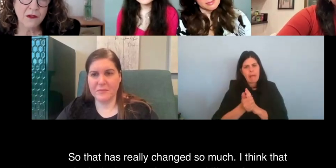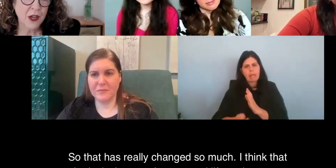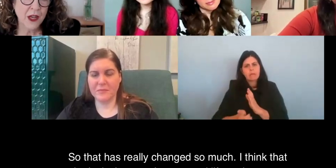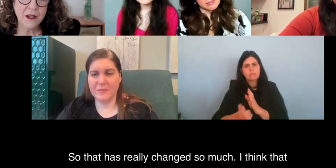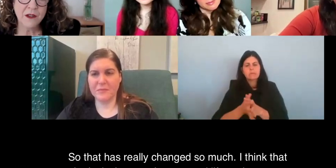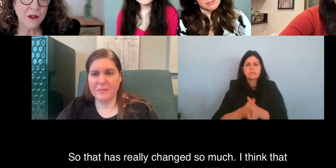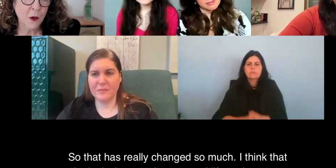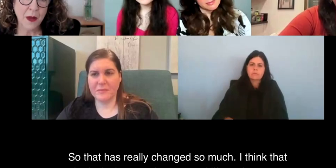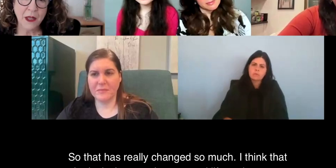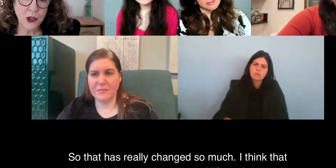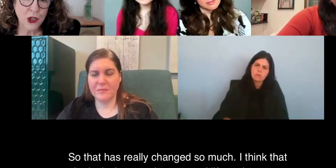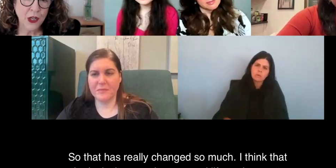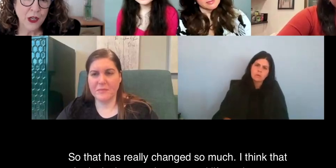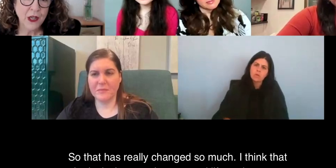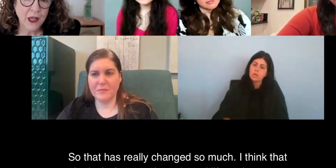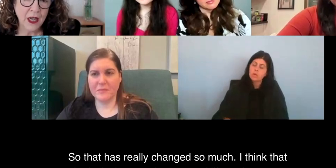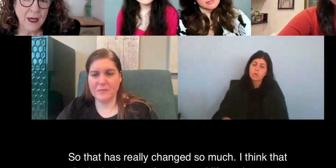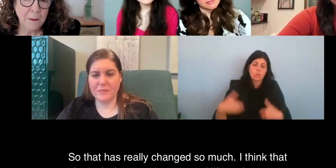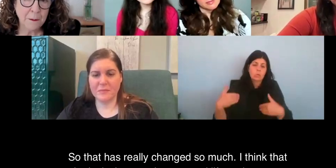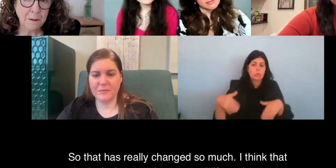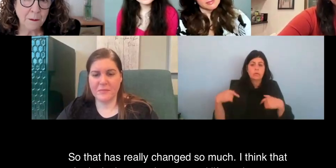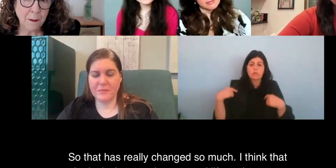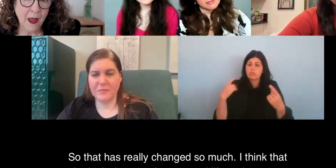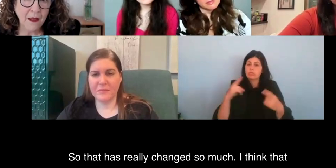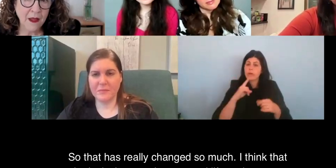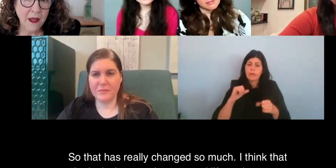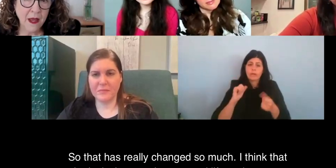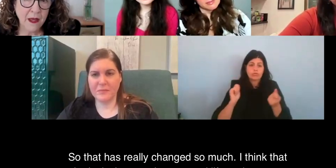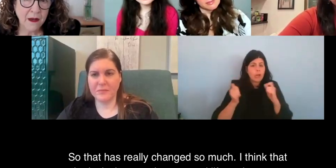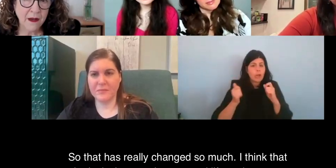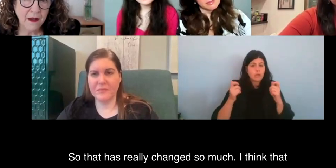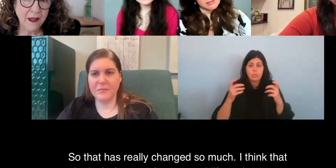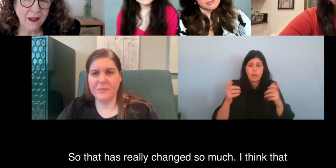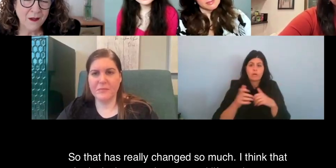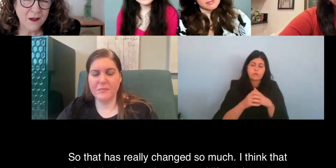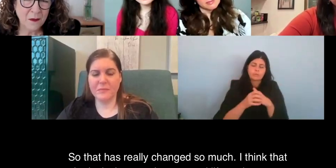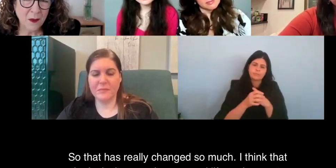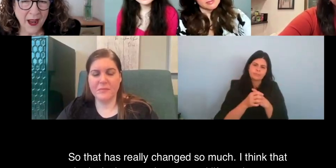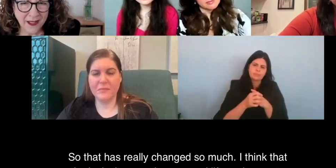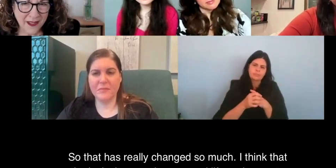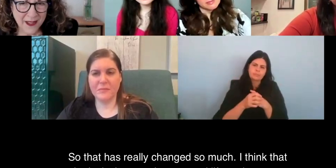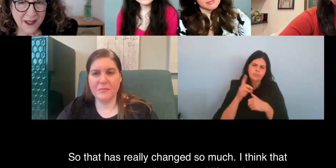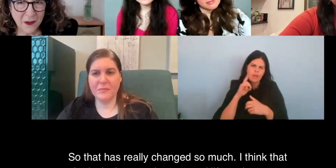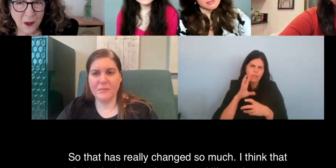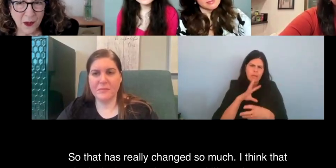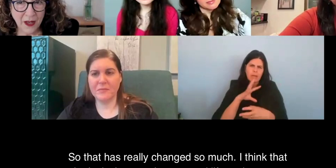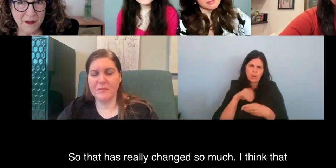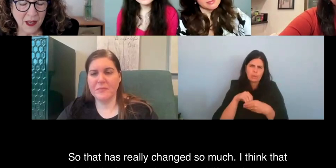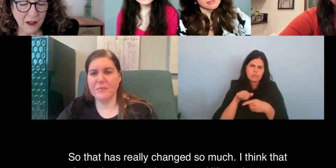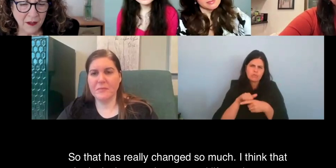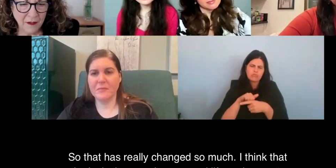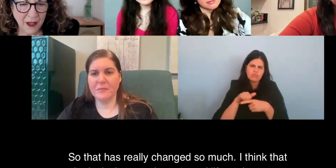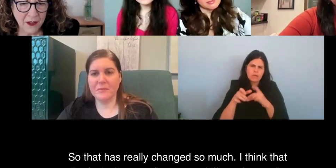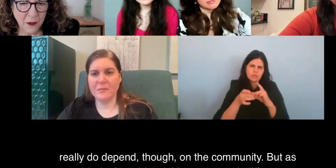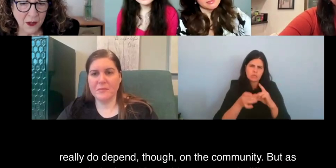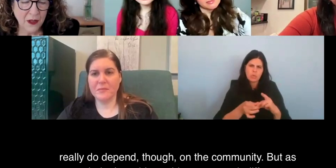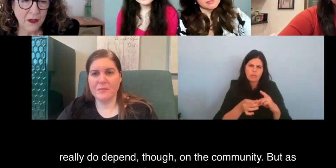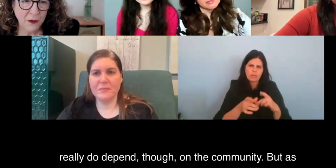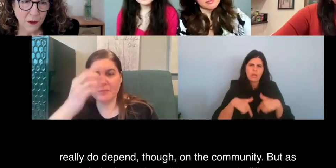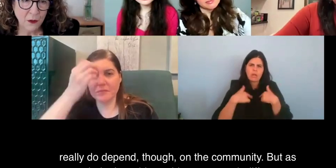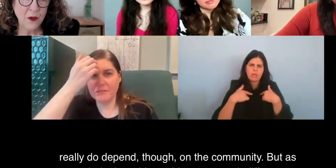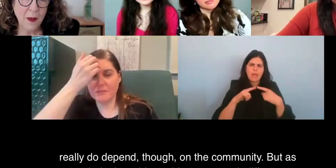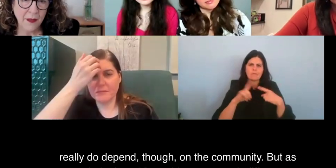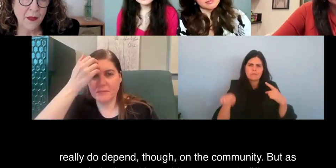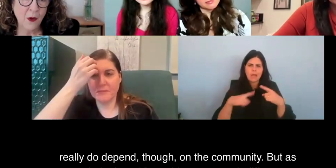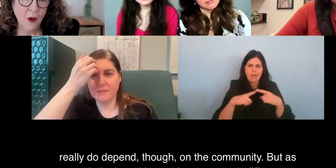changed so much. Um, I think that the inclusive practices around life cycle events really